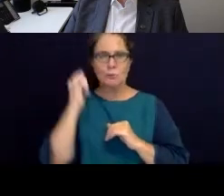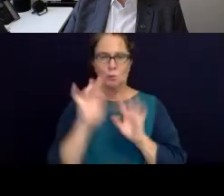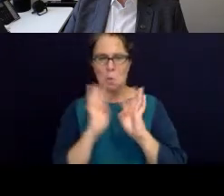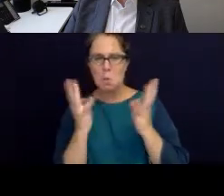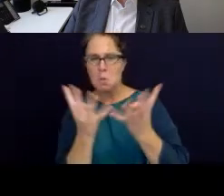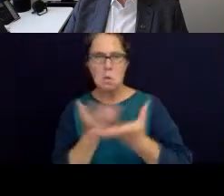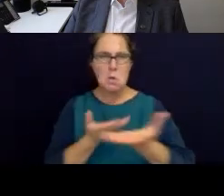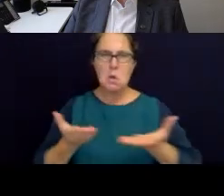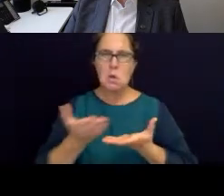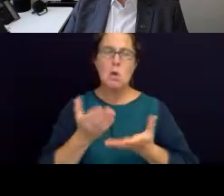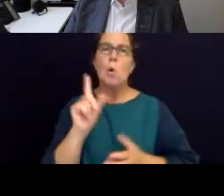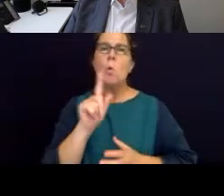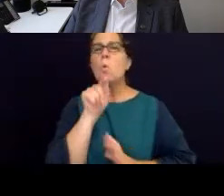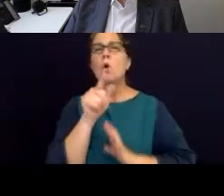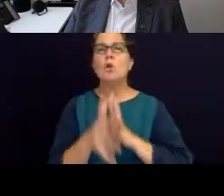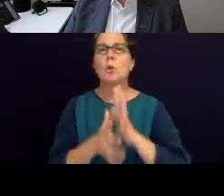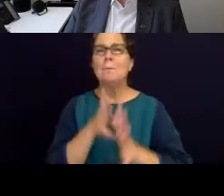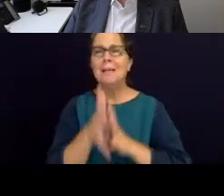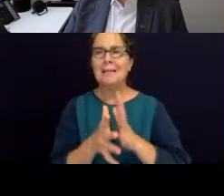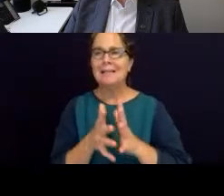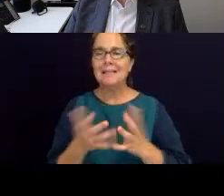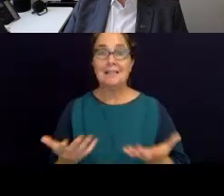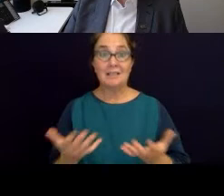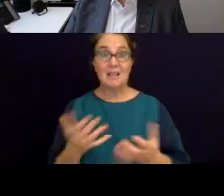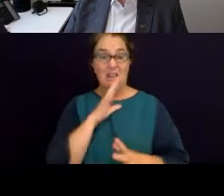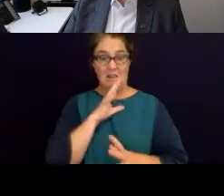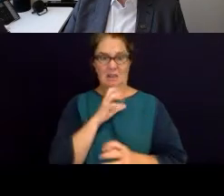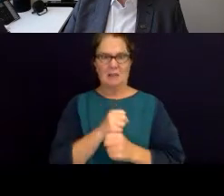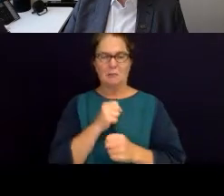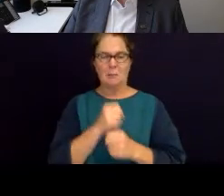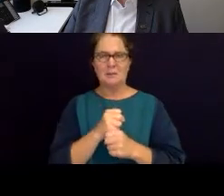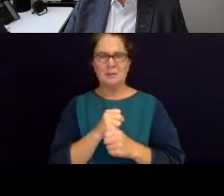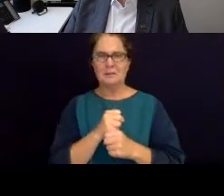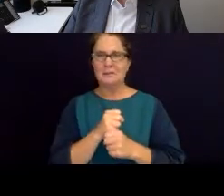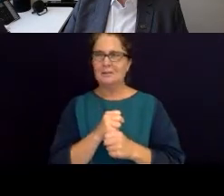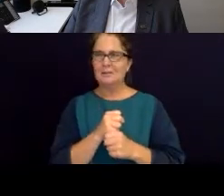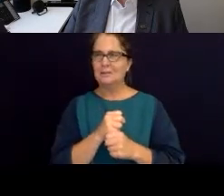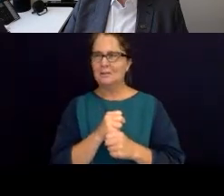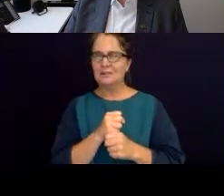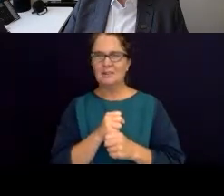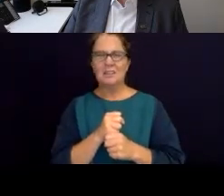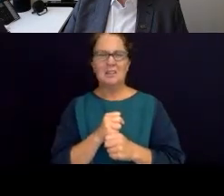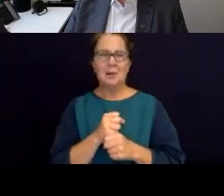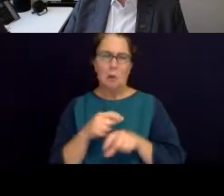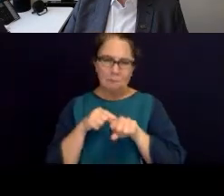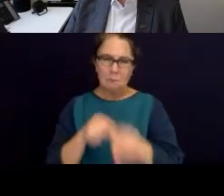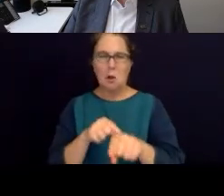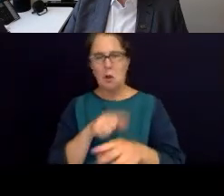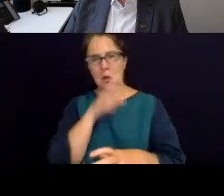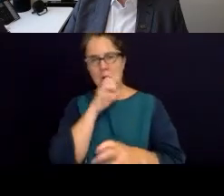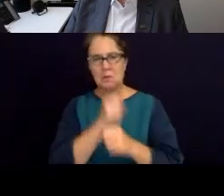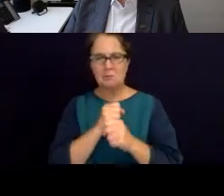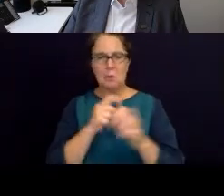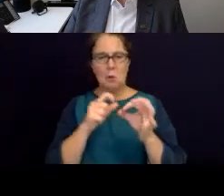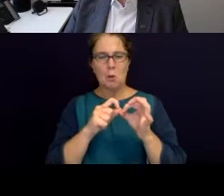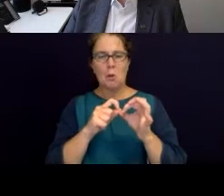What do you mean by that? Is it that a government has taken an overly bureaucratic approach